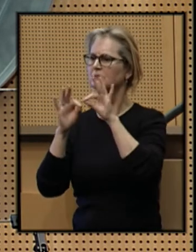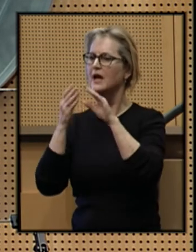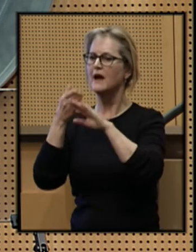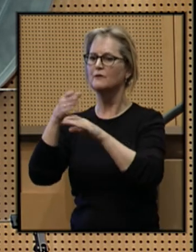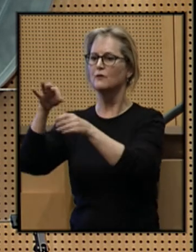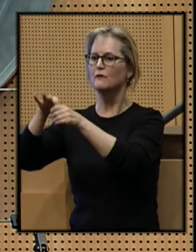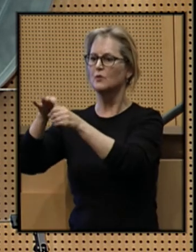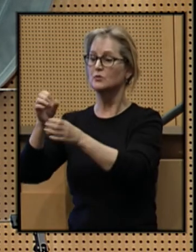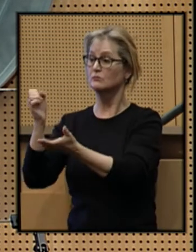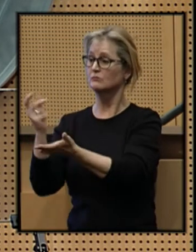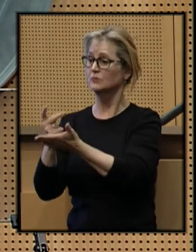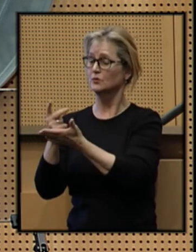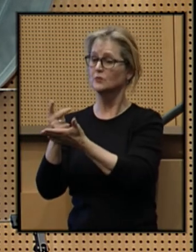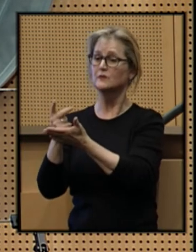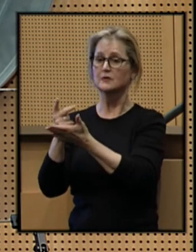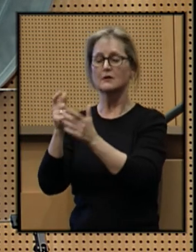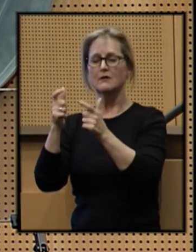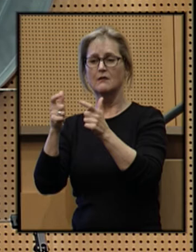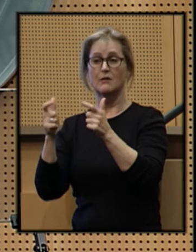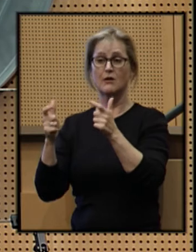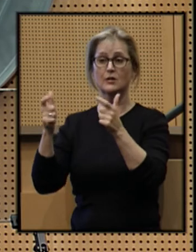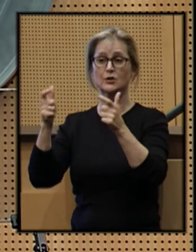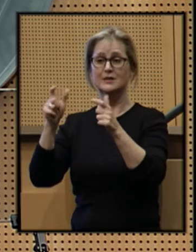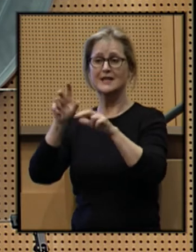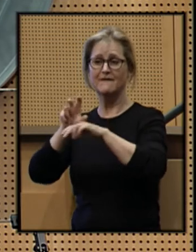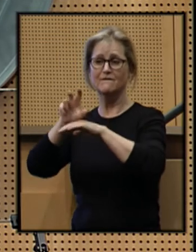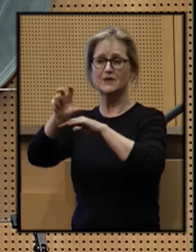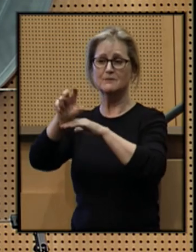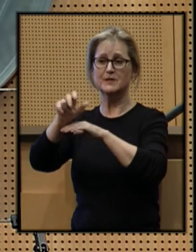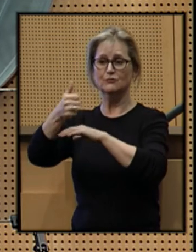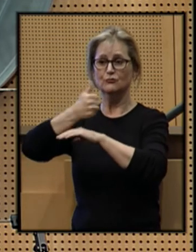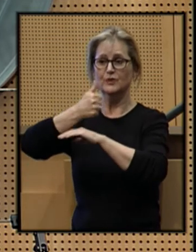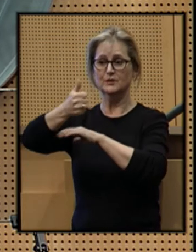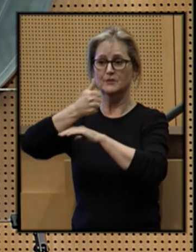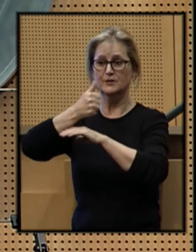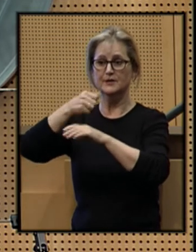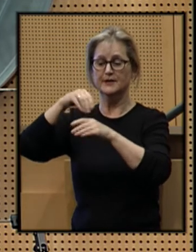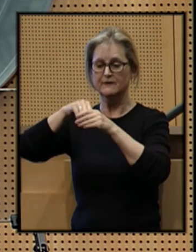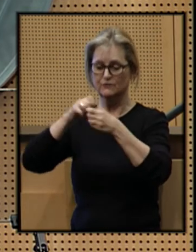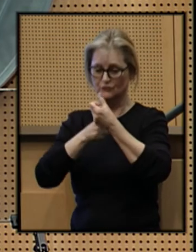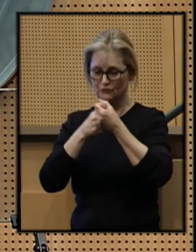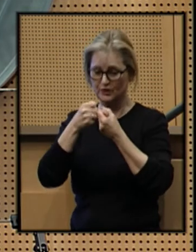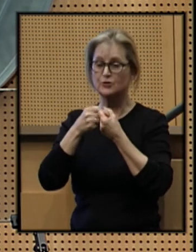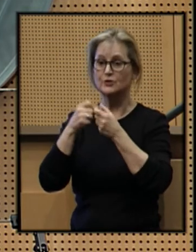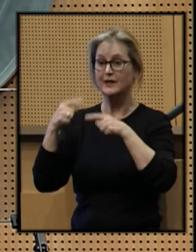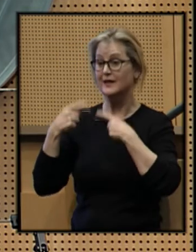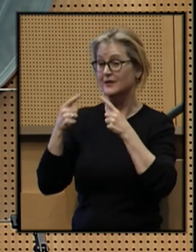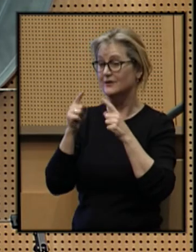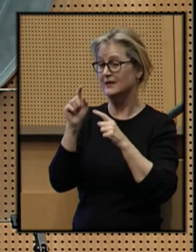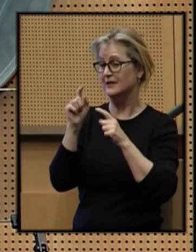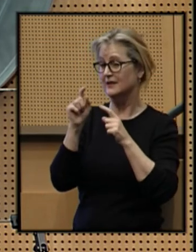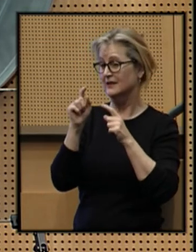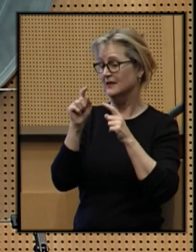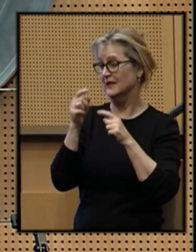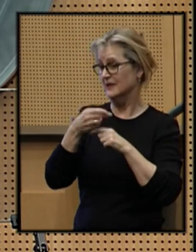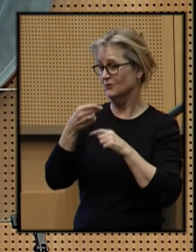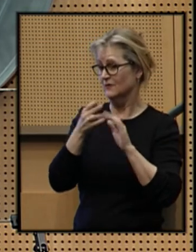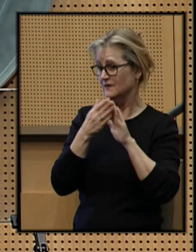voters approve the largest investment in transportation infrastructure in our city's history.